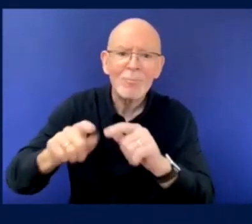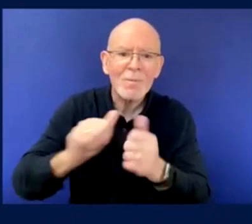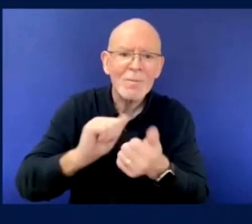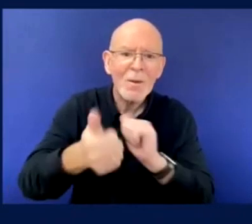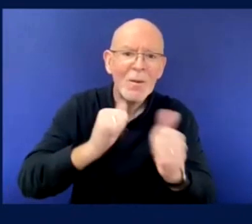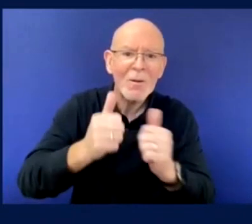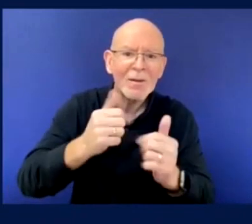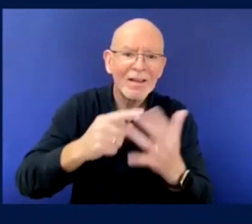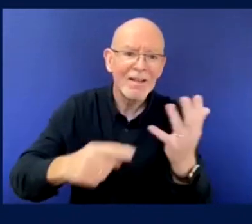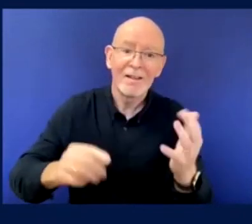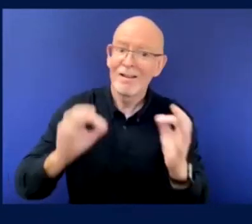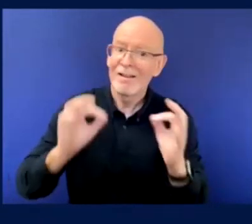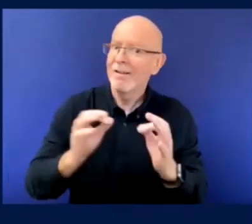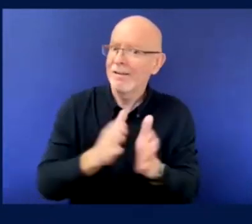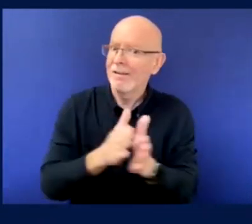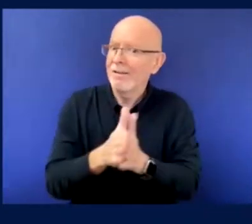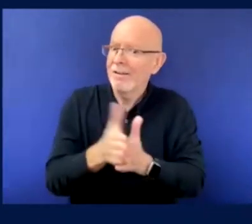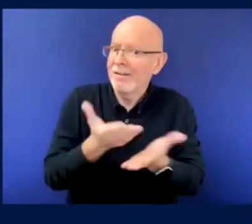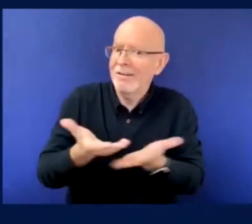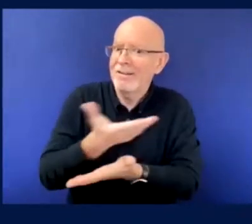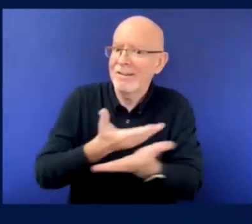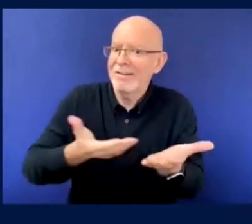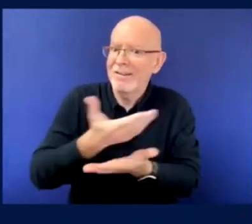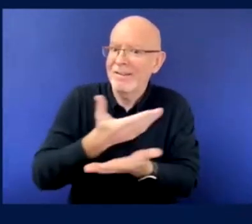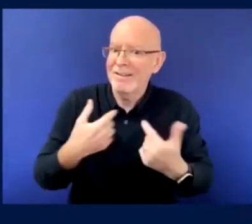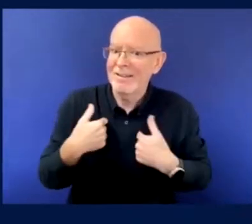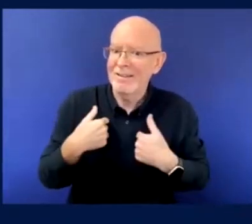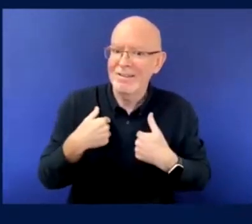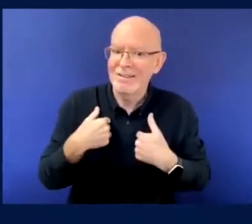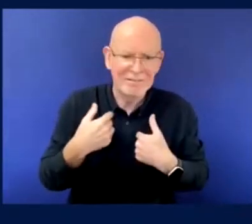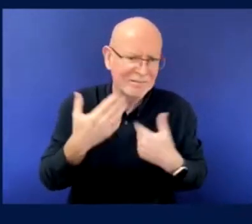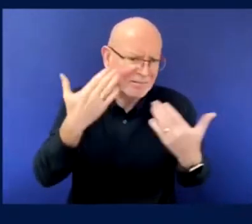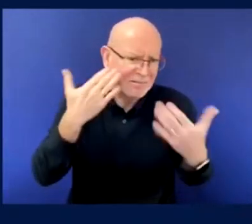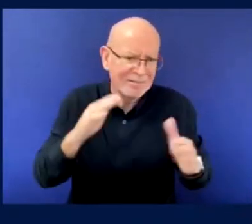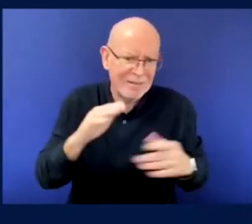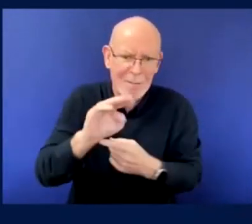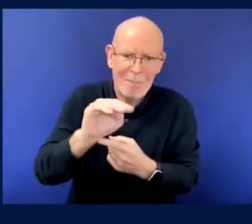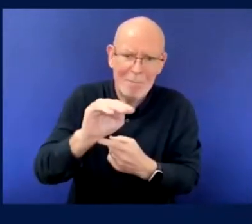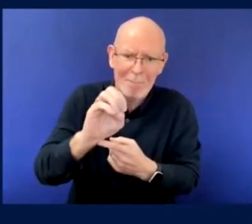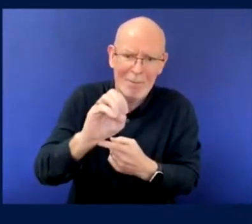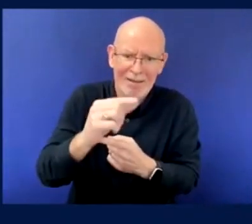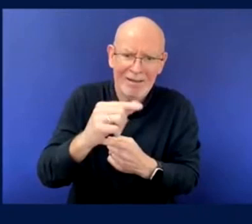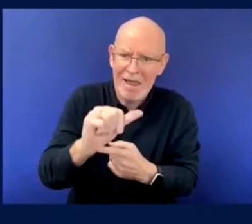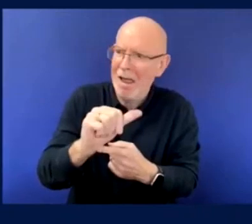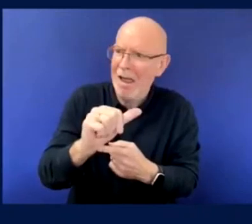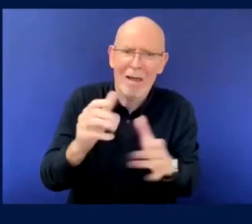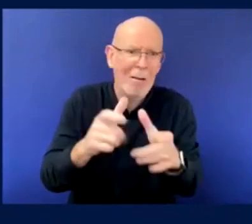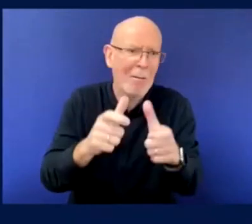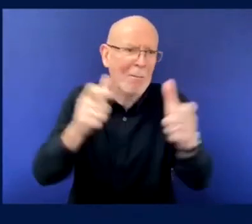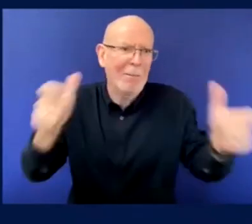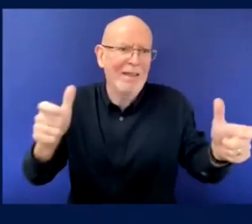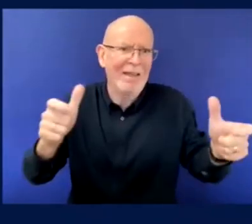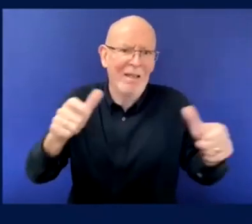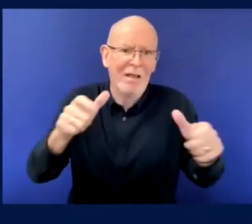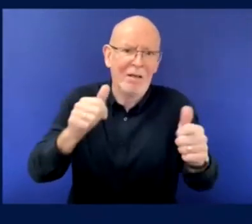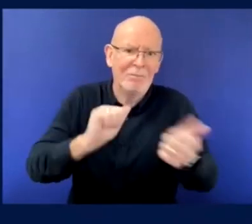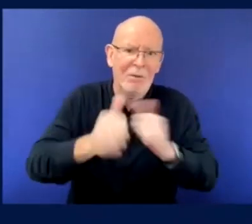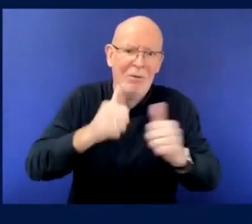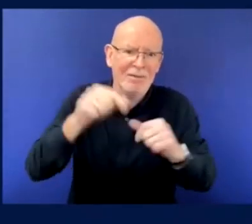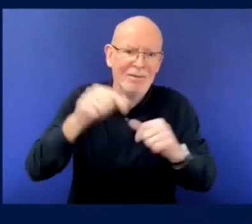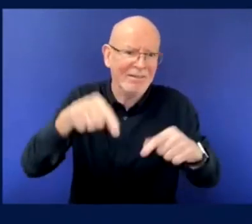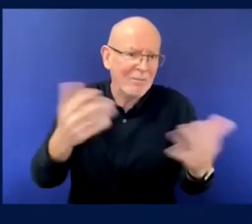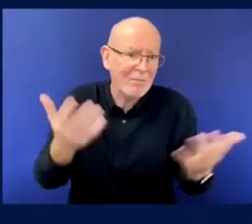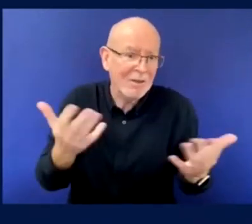the results of that, but we'll make sure that's circulated in some of the notes and the recordings, um, after the conference, but, uh, thank you for the time and, uh,